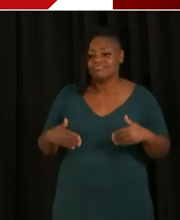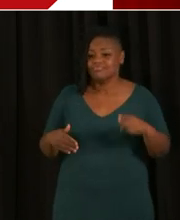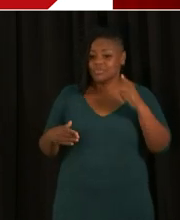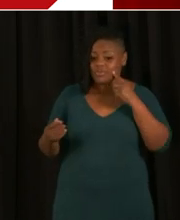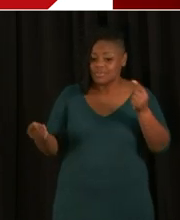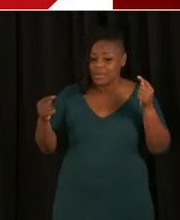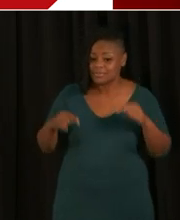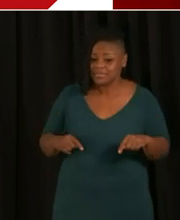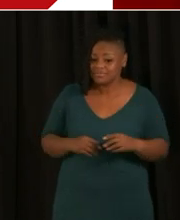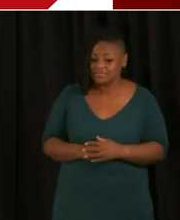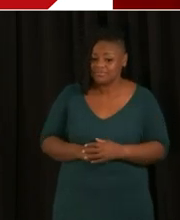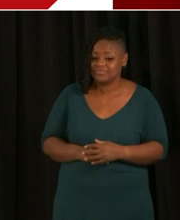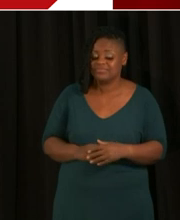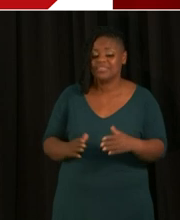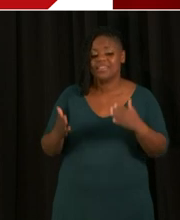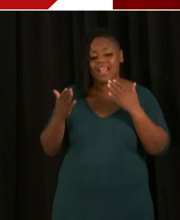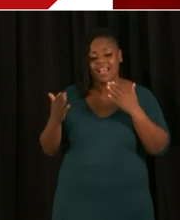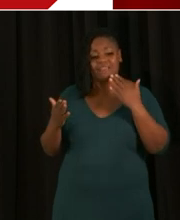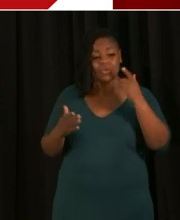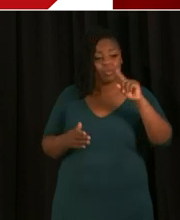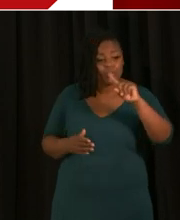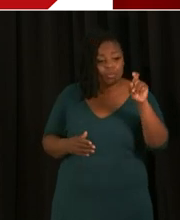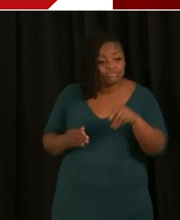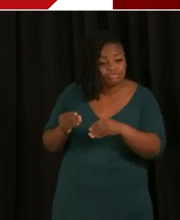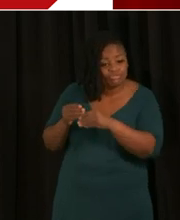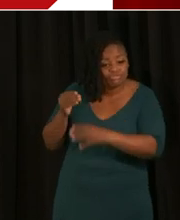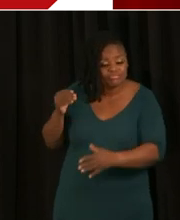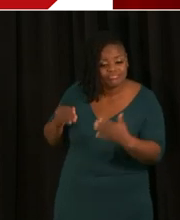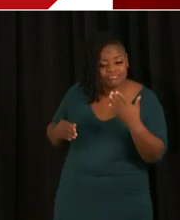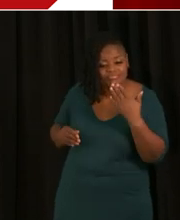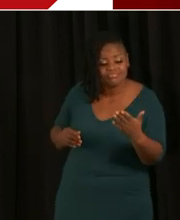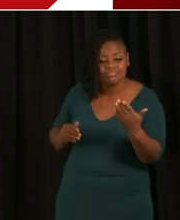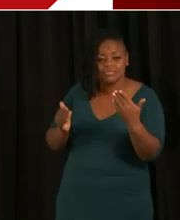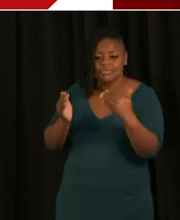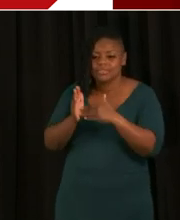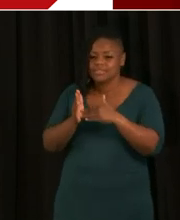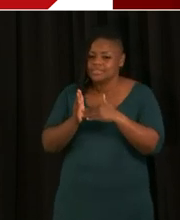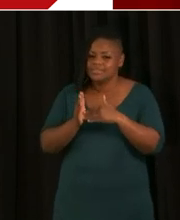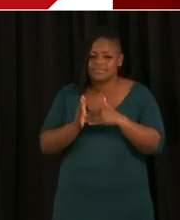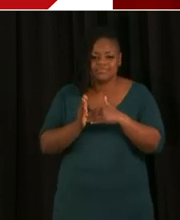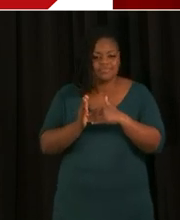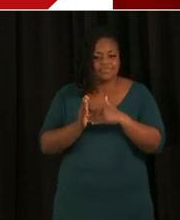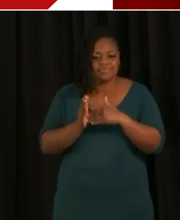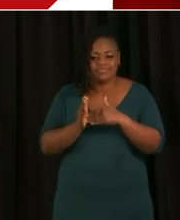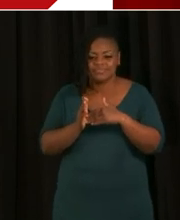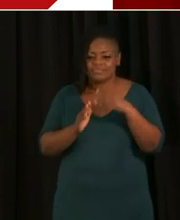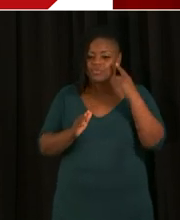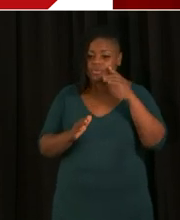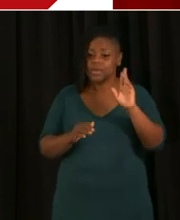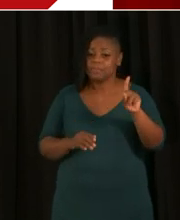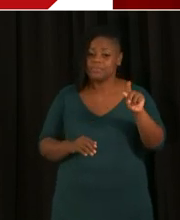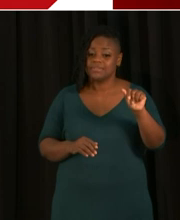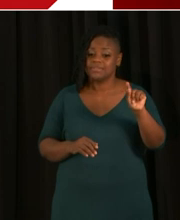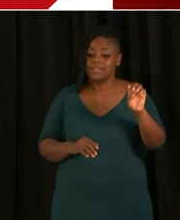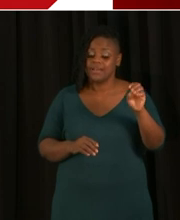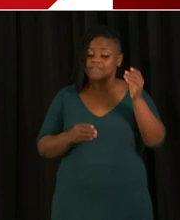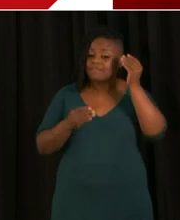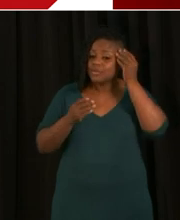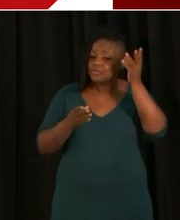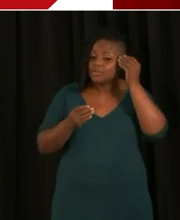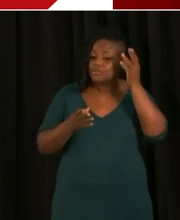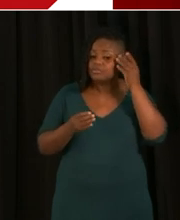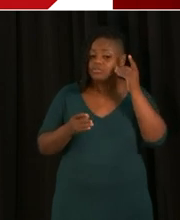for asking your questions. Again, for the most up-to-date information, resources, and other,